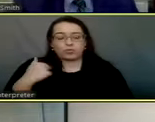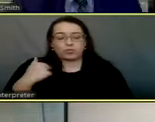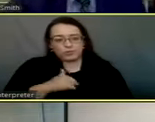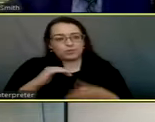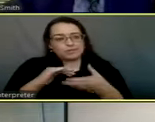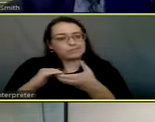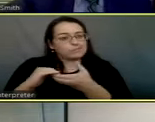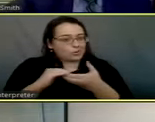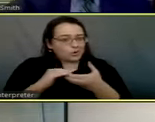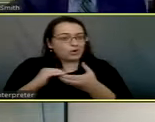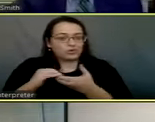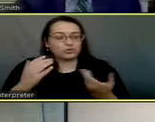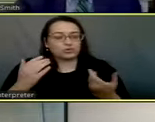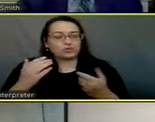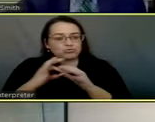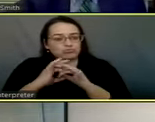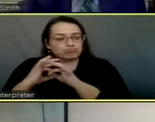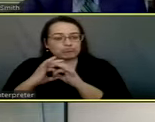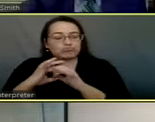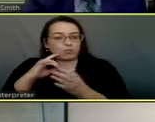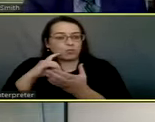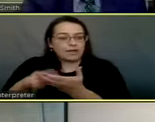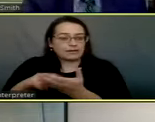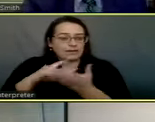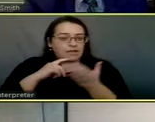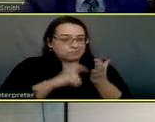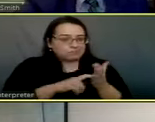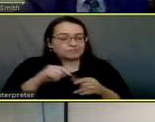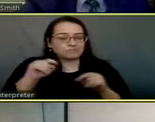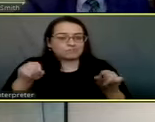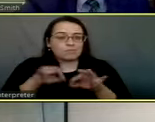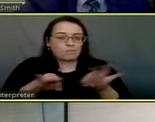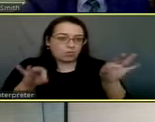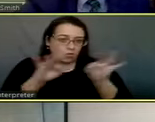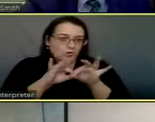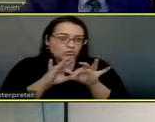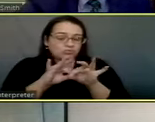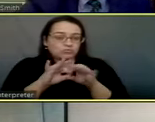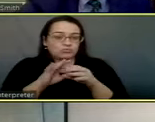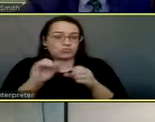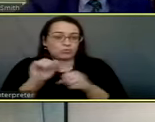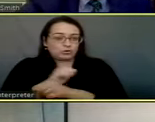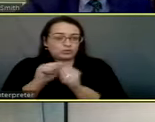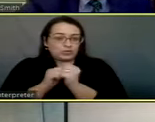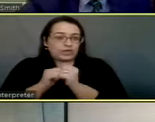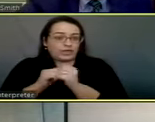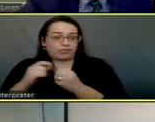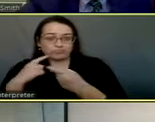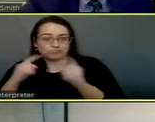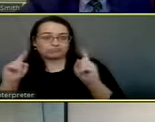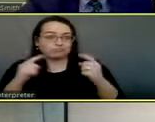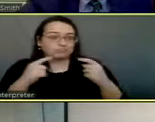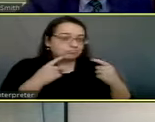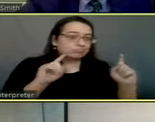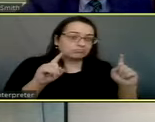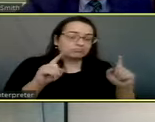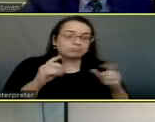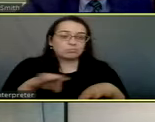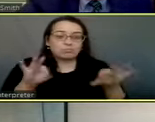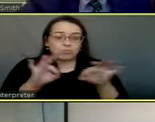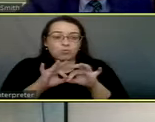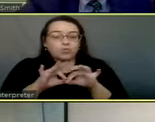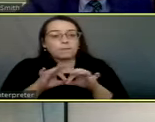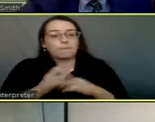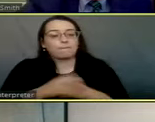and we recognize each other as vital and critical partners for each other's success. That